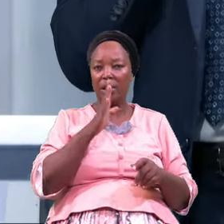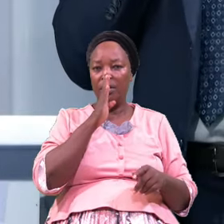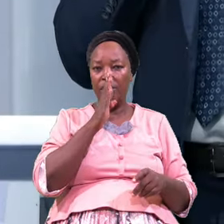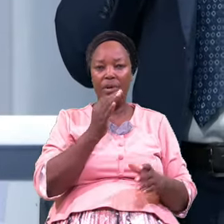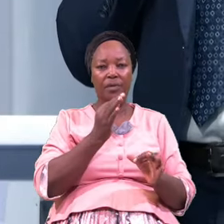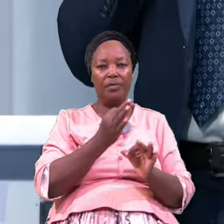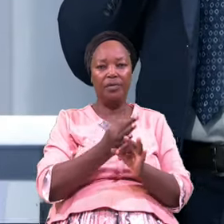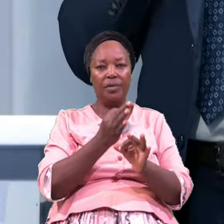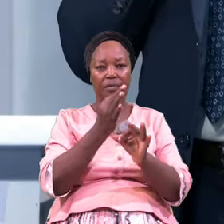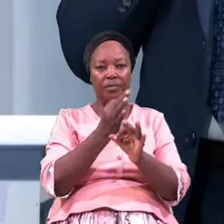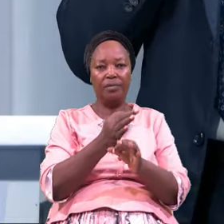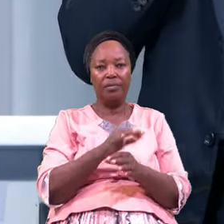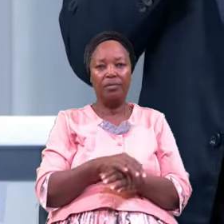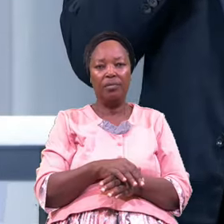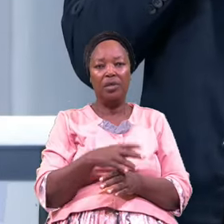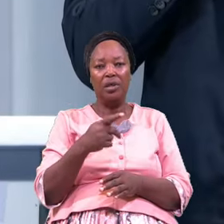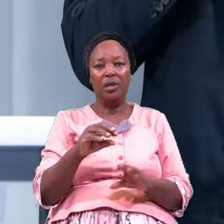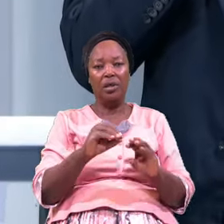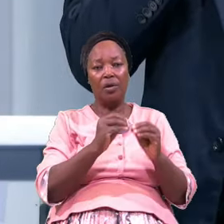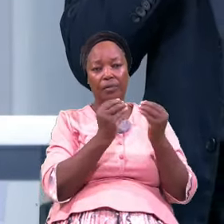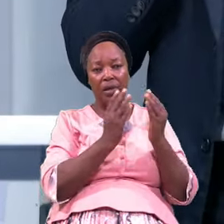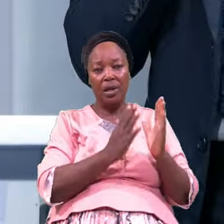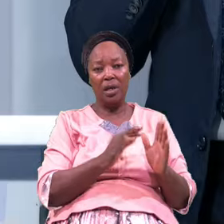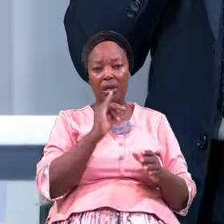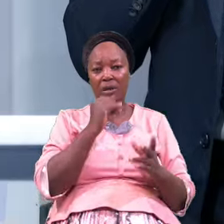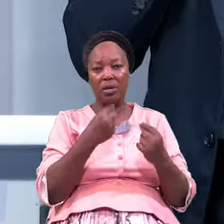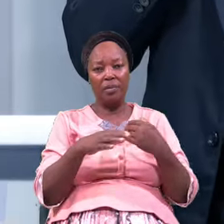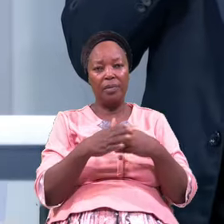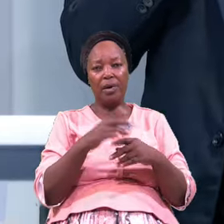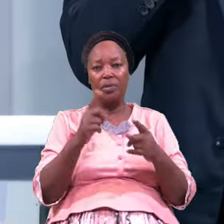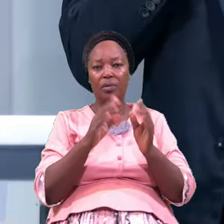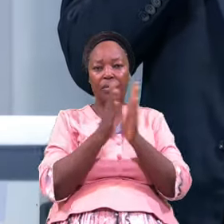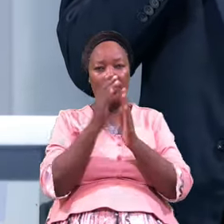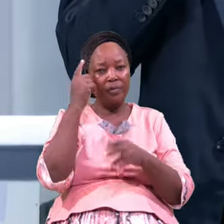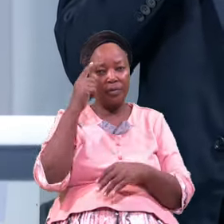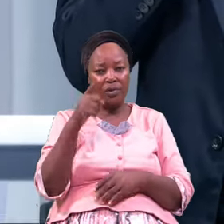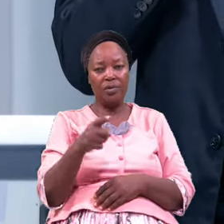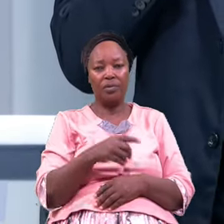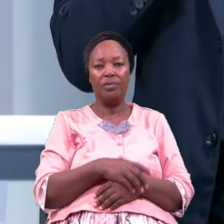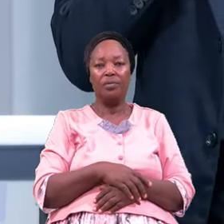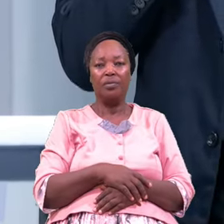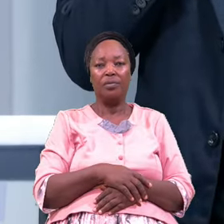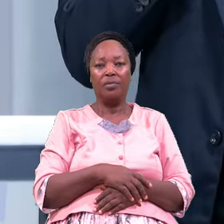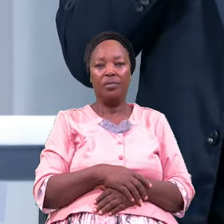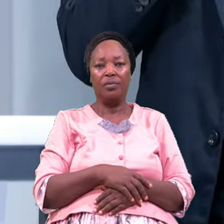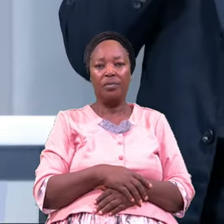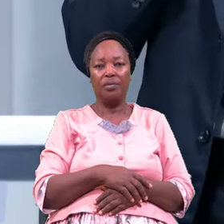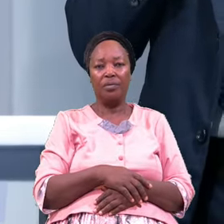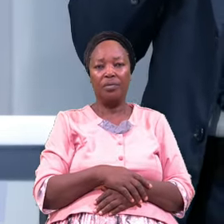The Convener Is Coming Back He Has Told You That Is How Happened Last Year